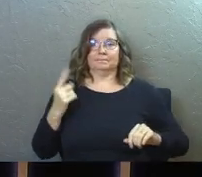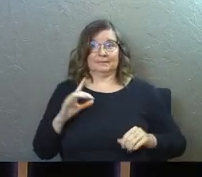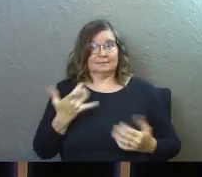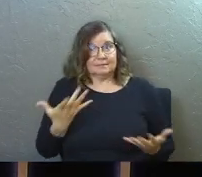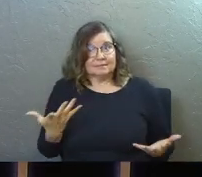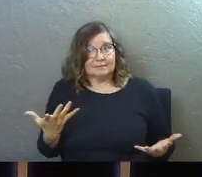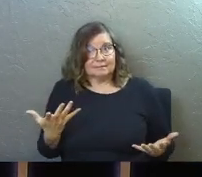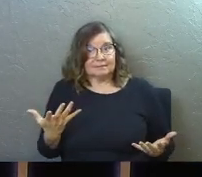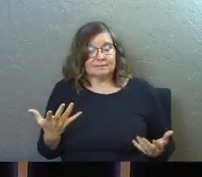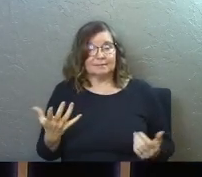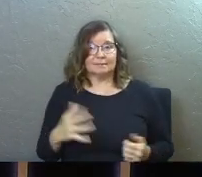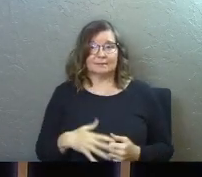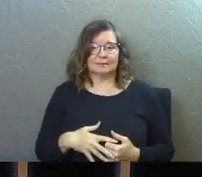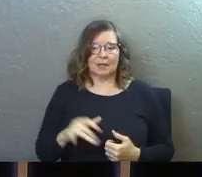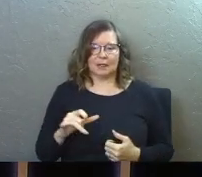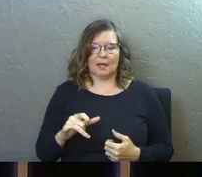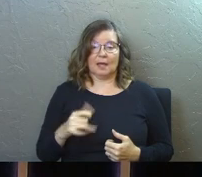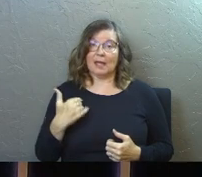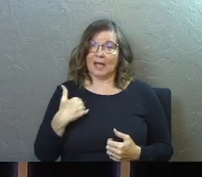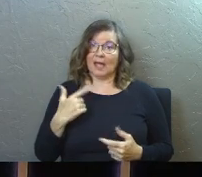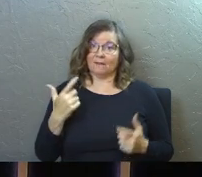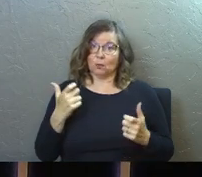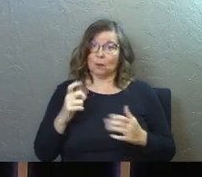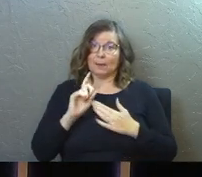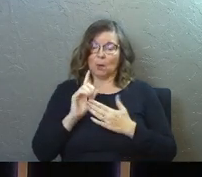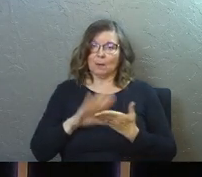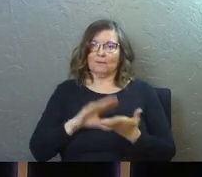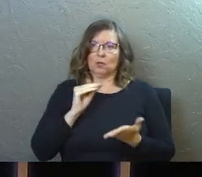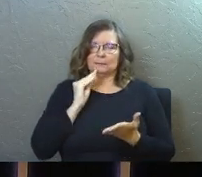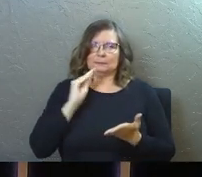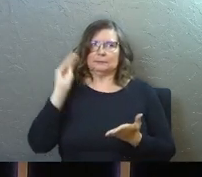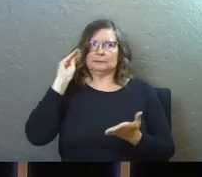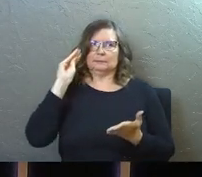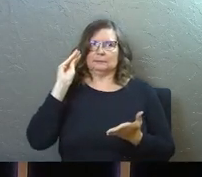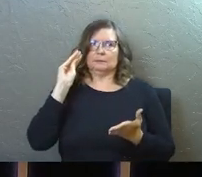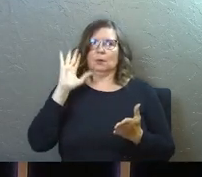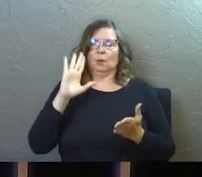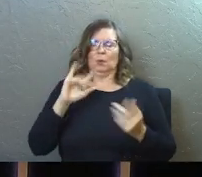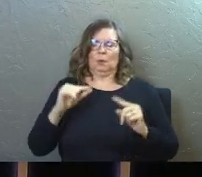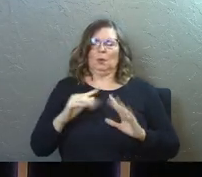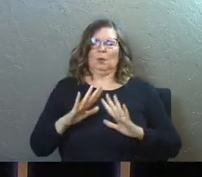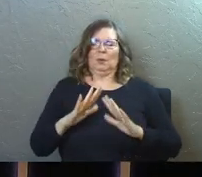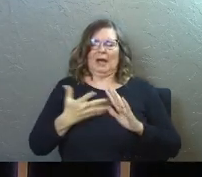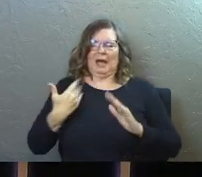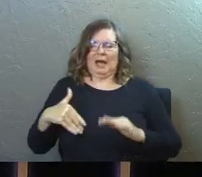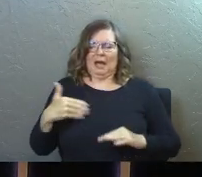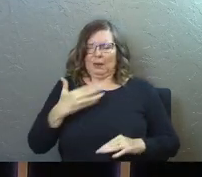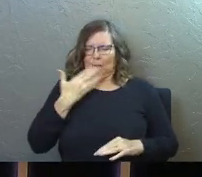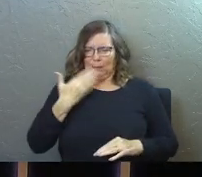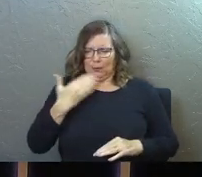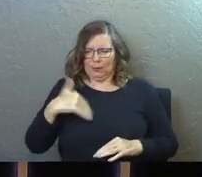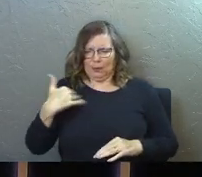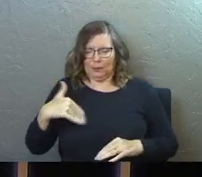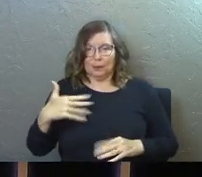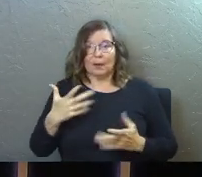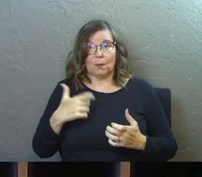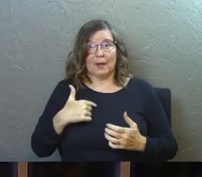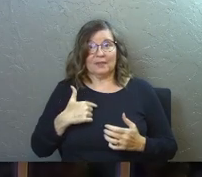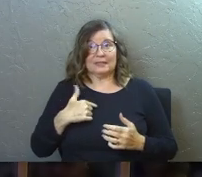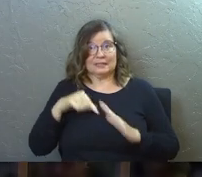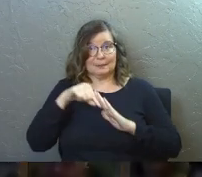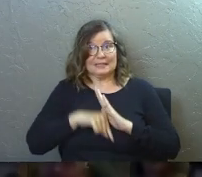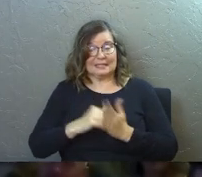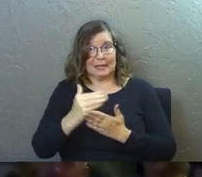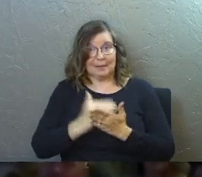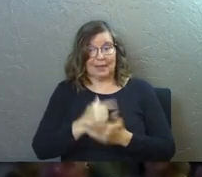Right? Like have the quick moment of learning. Like live in the pain for just a second. Like I want this to be